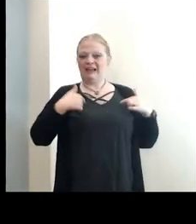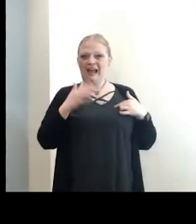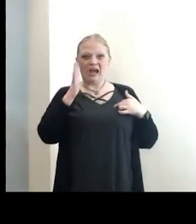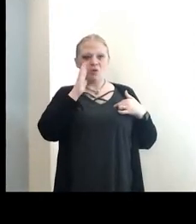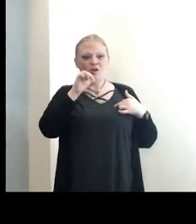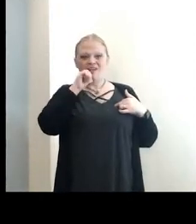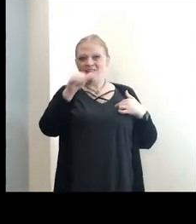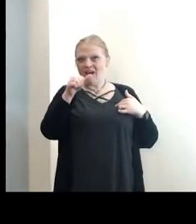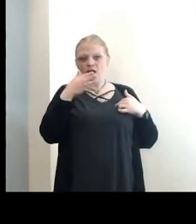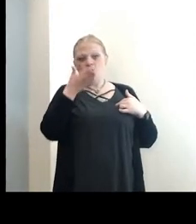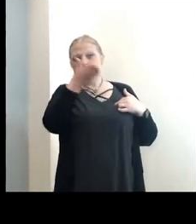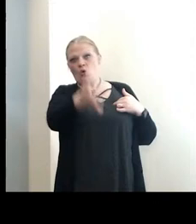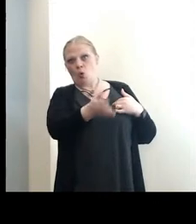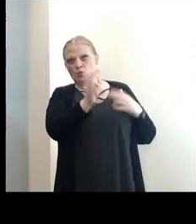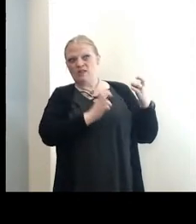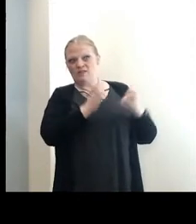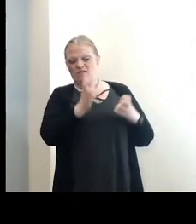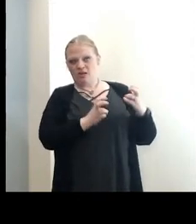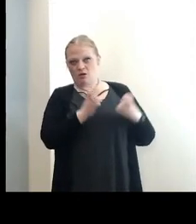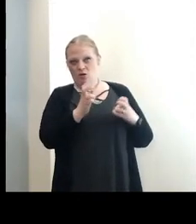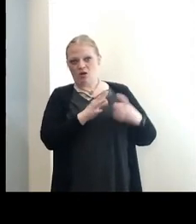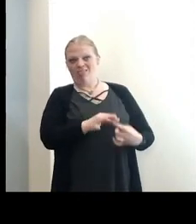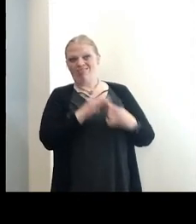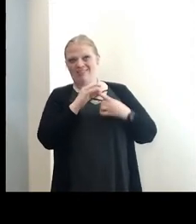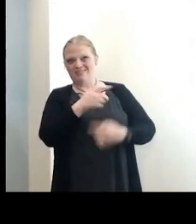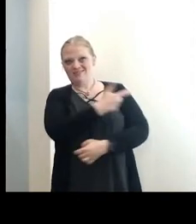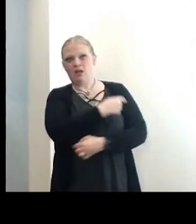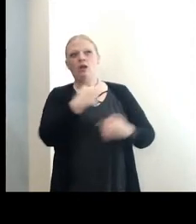unless I was vaccinated. I'm fully vaccinated.